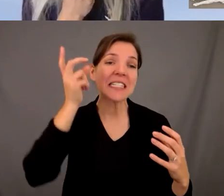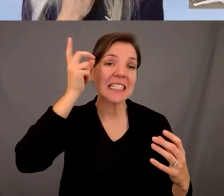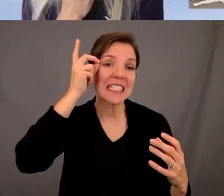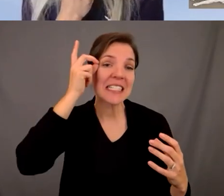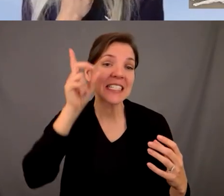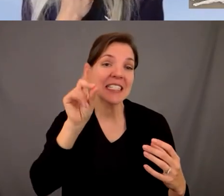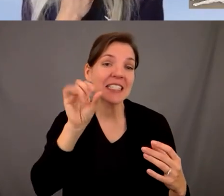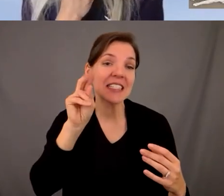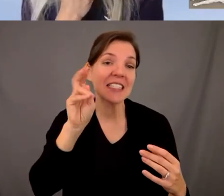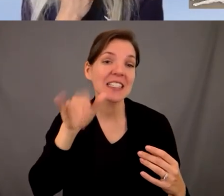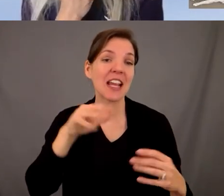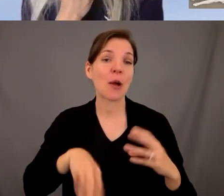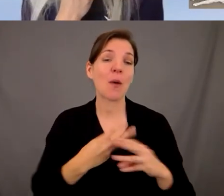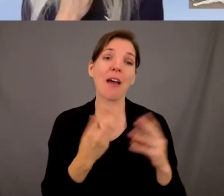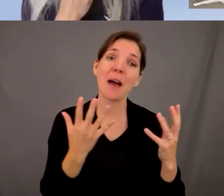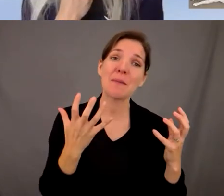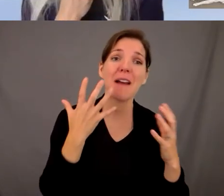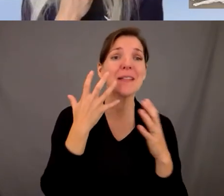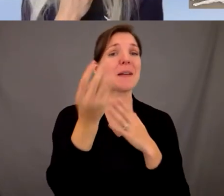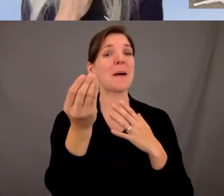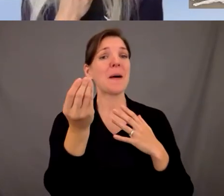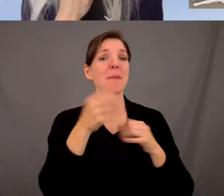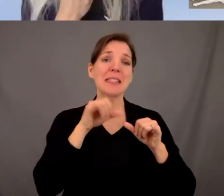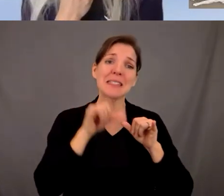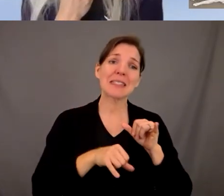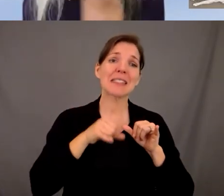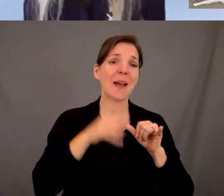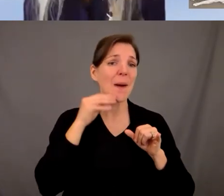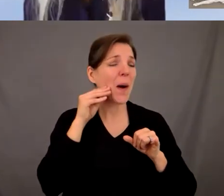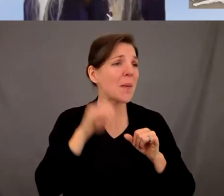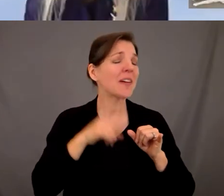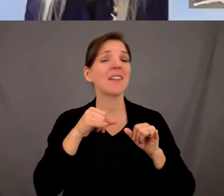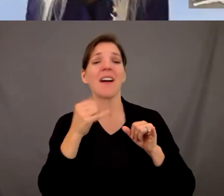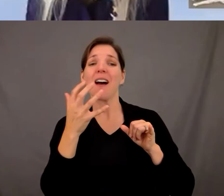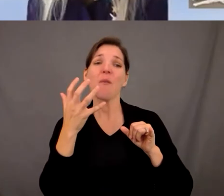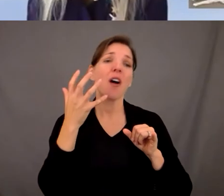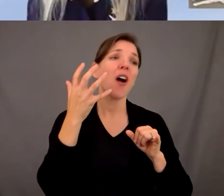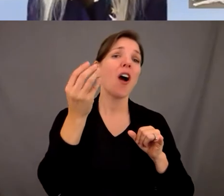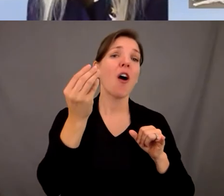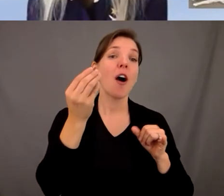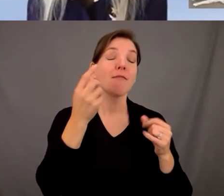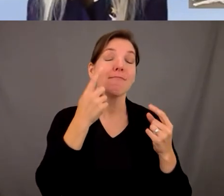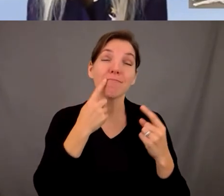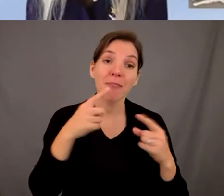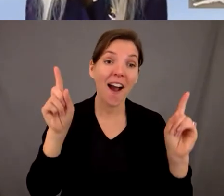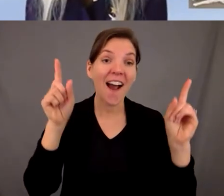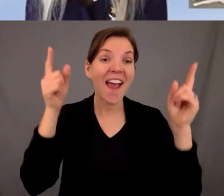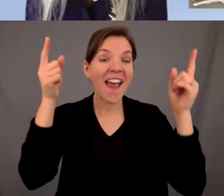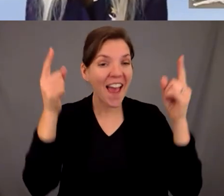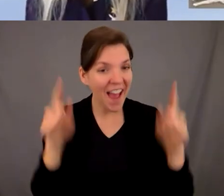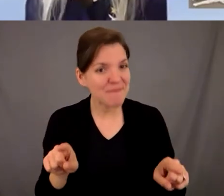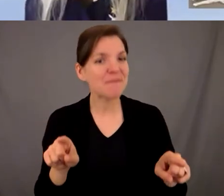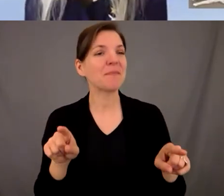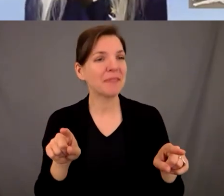do because he was he couldn't even leave his house he was finally able to do that he got to go to the star wars park at disney and then even watch